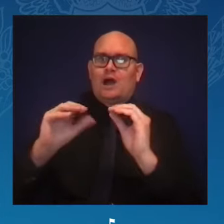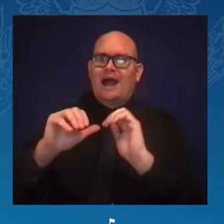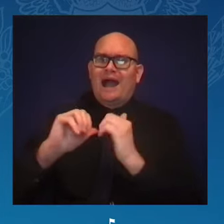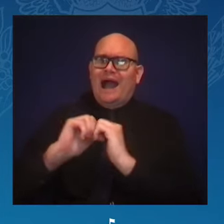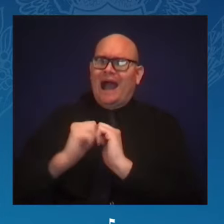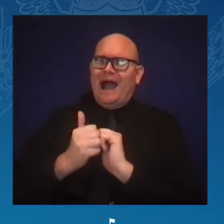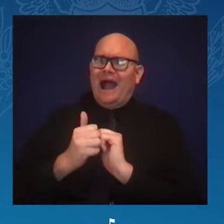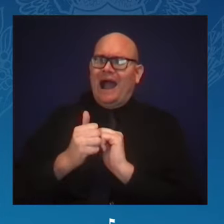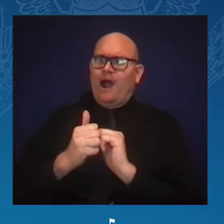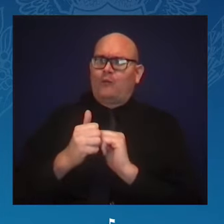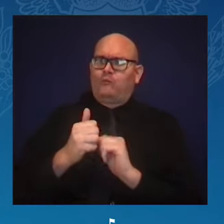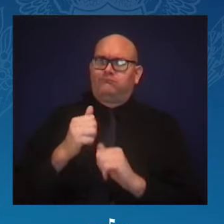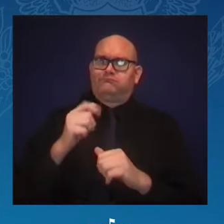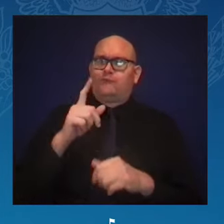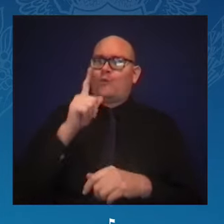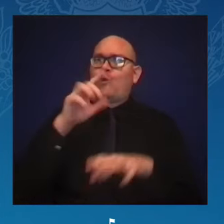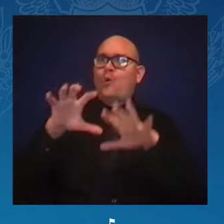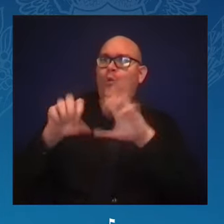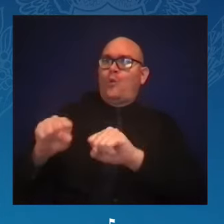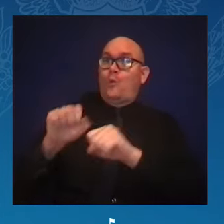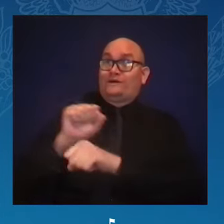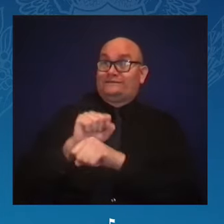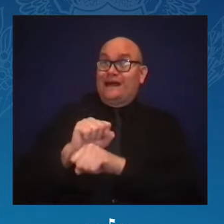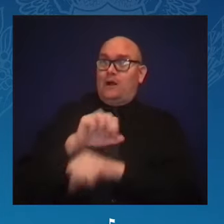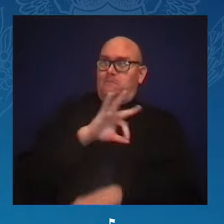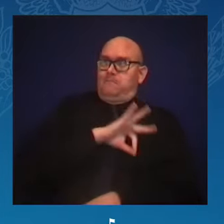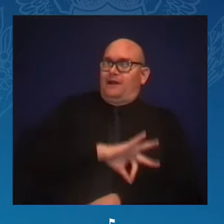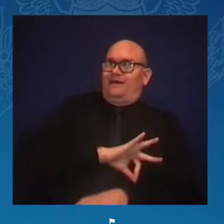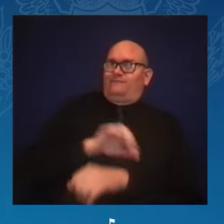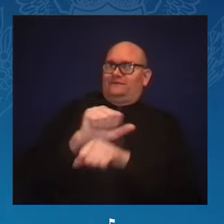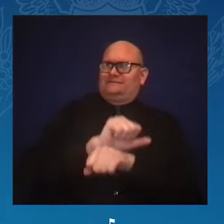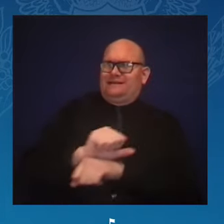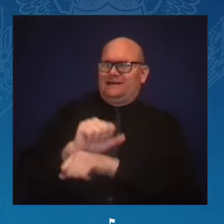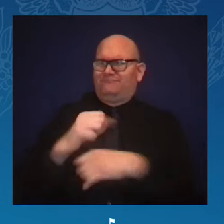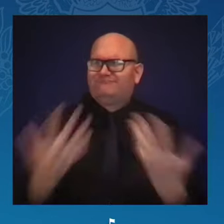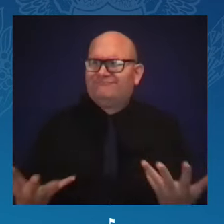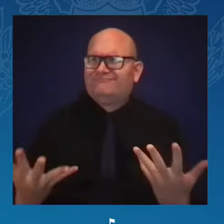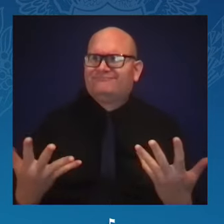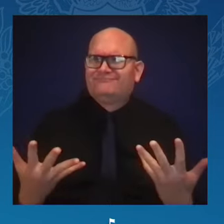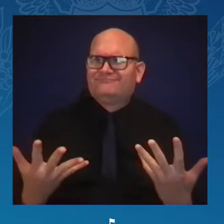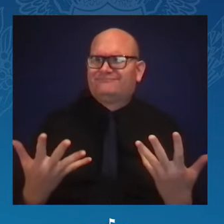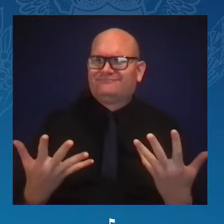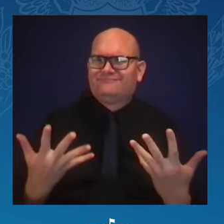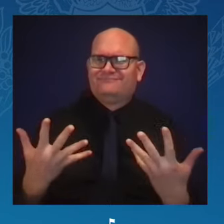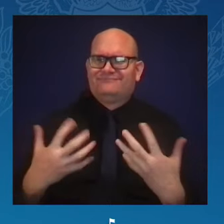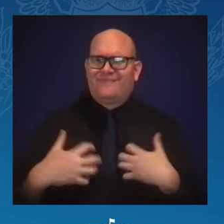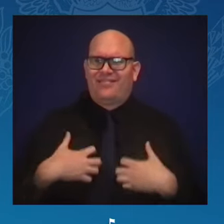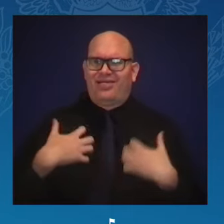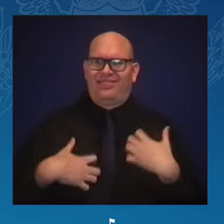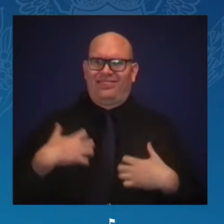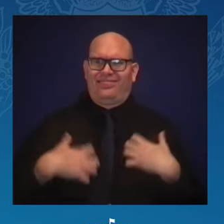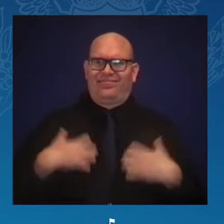They insult us in an attempt to gaslight us, and we will not stand for it.